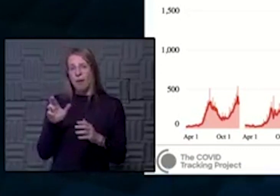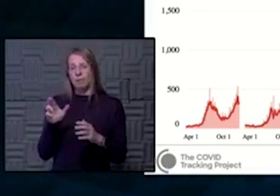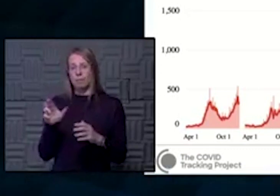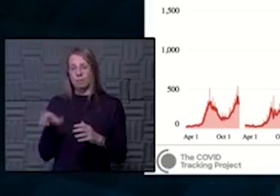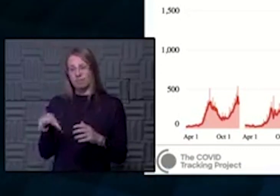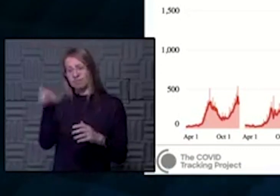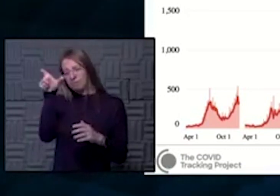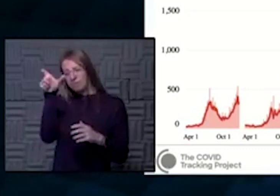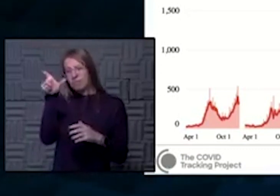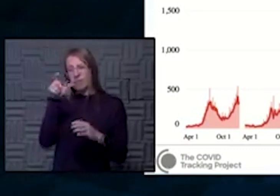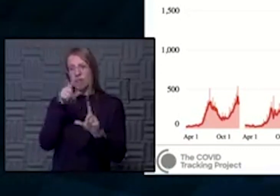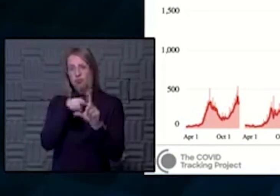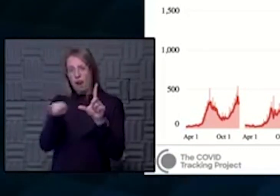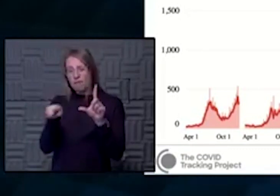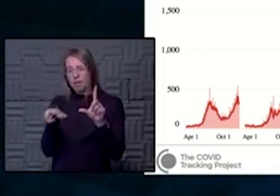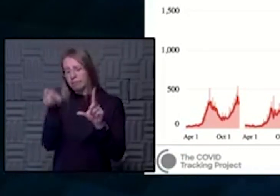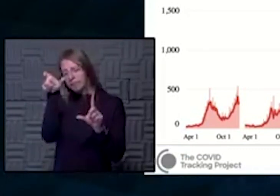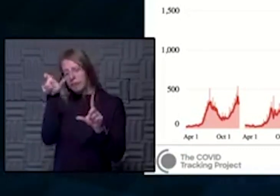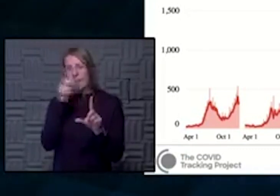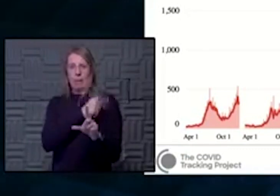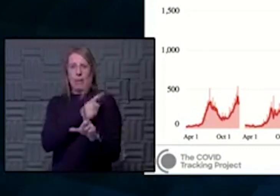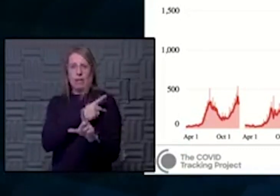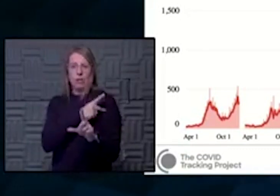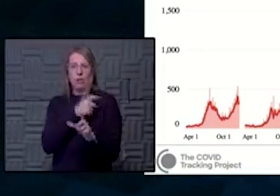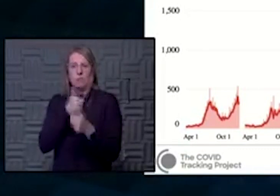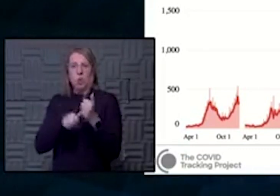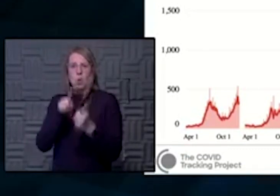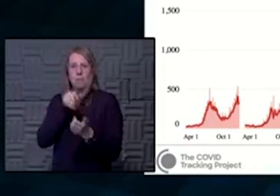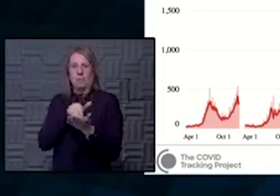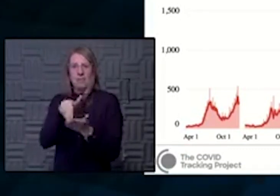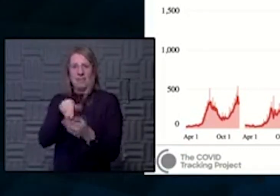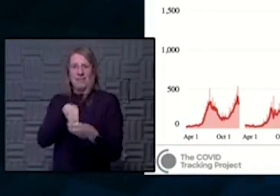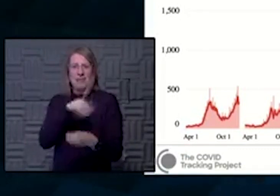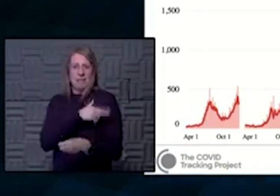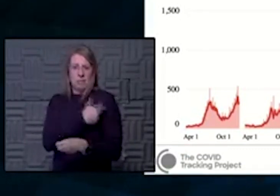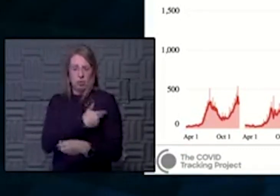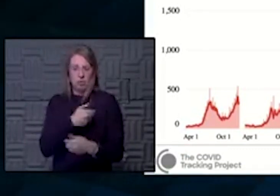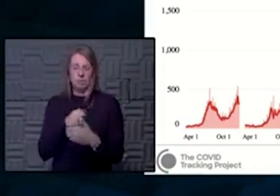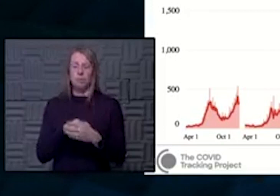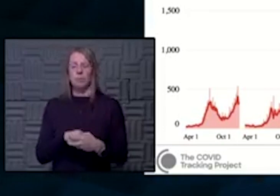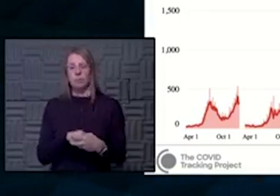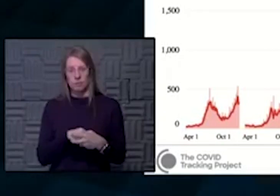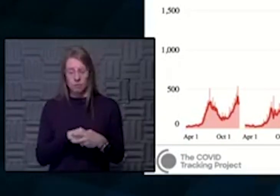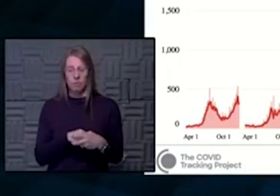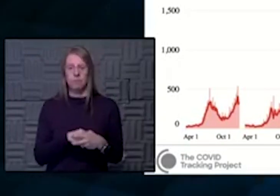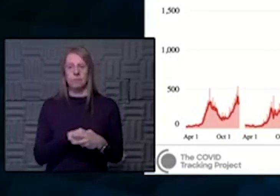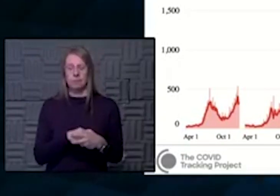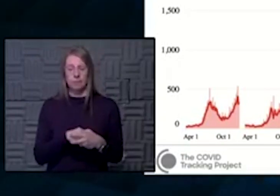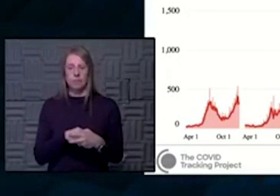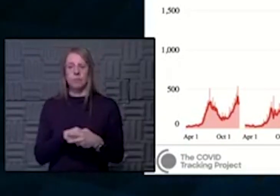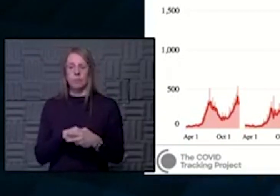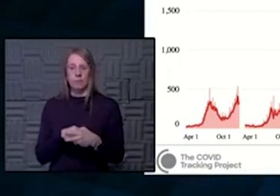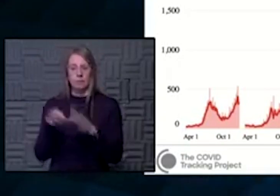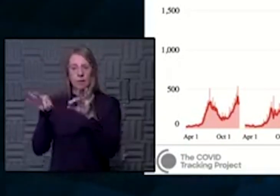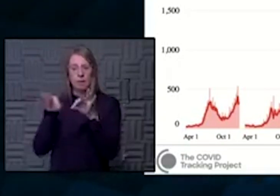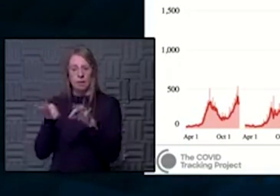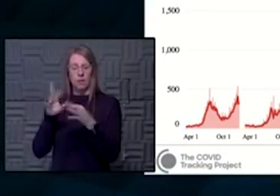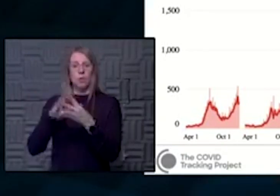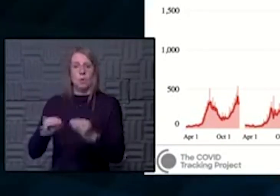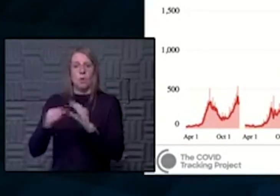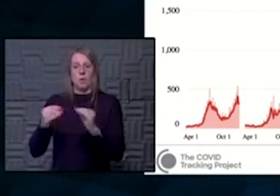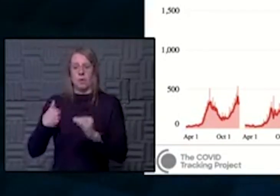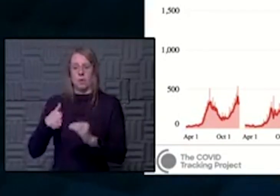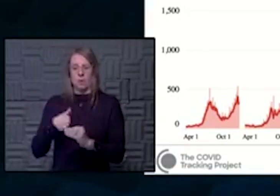depiction of the number of the patients per million in the hospital, which is definitely telling the story of why we're feeling